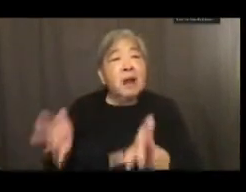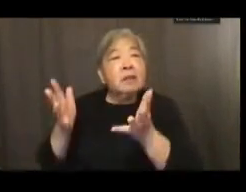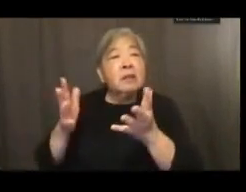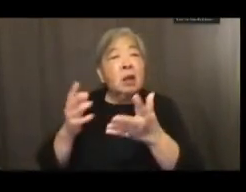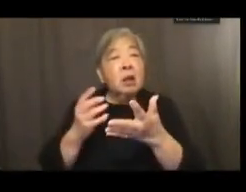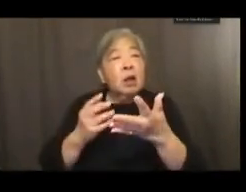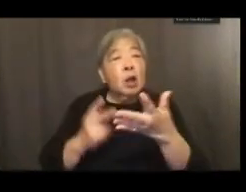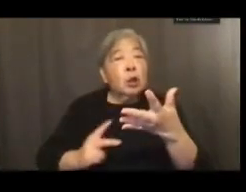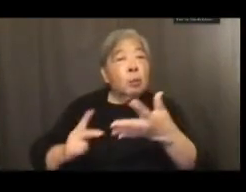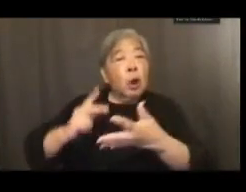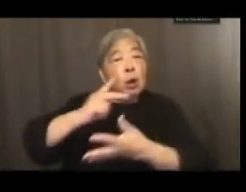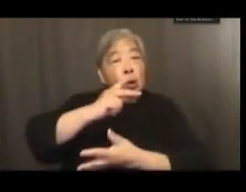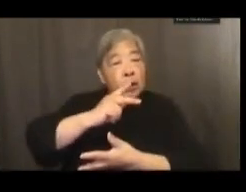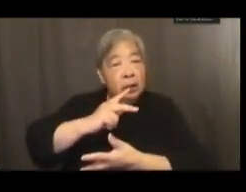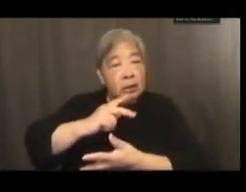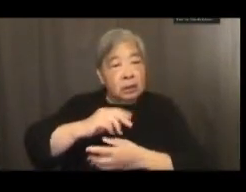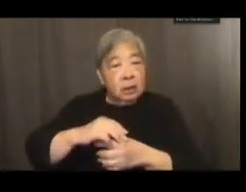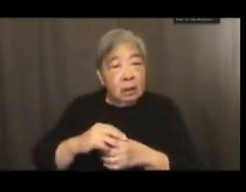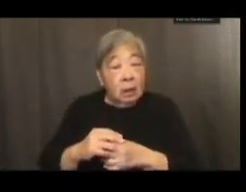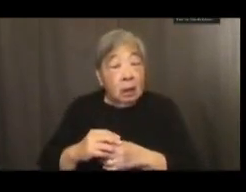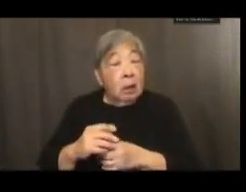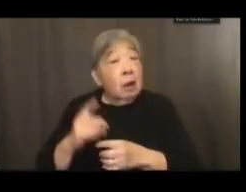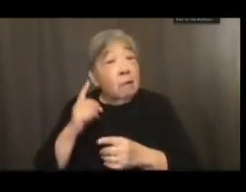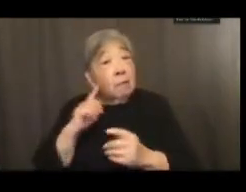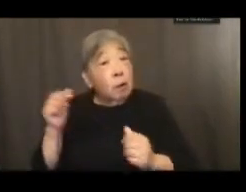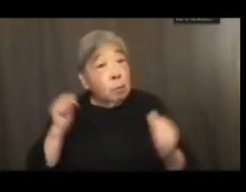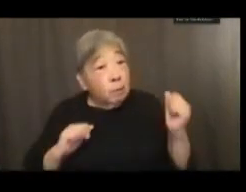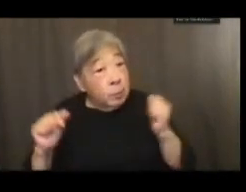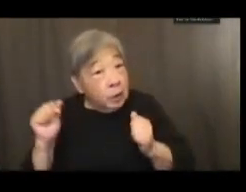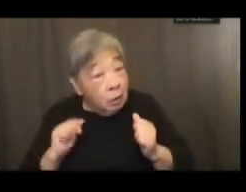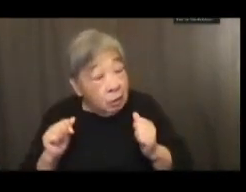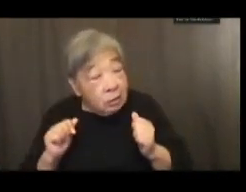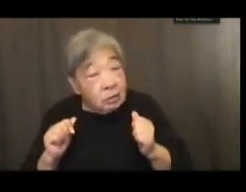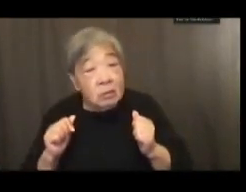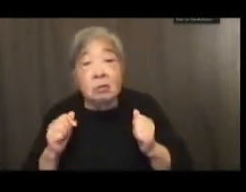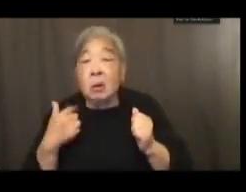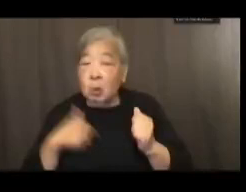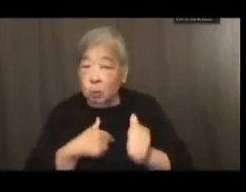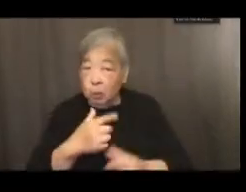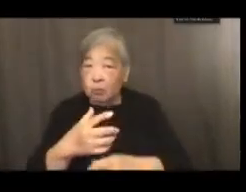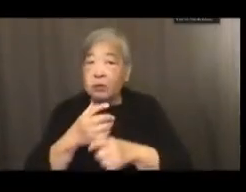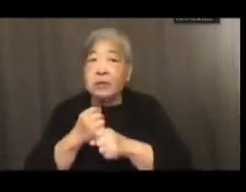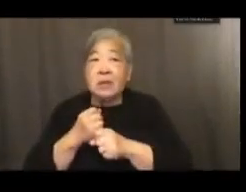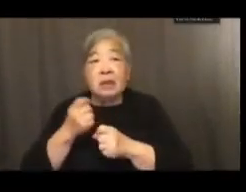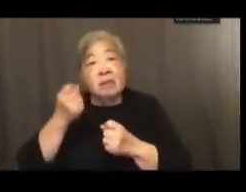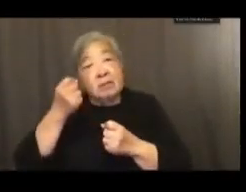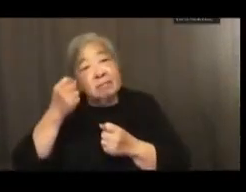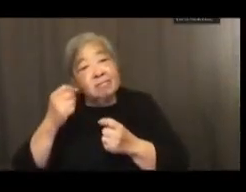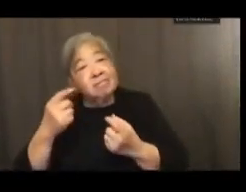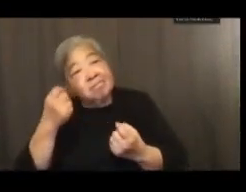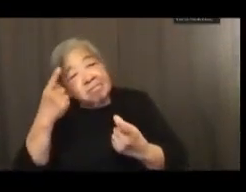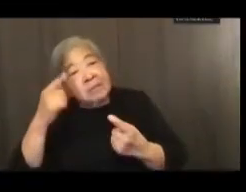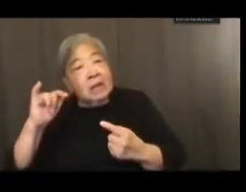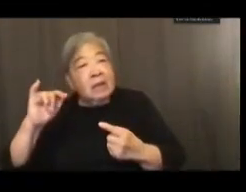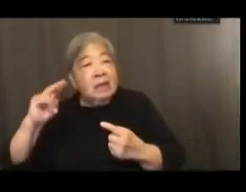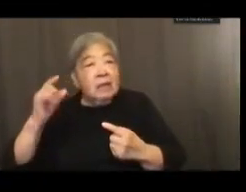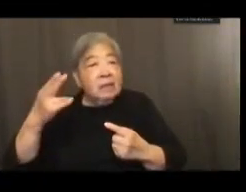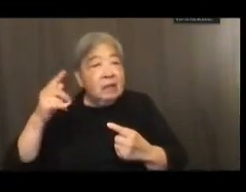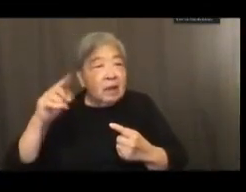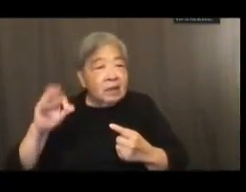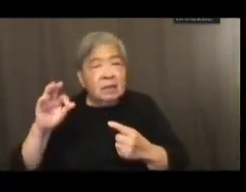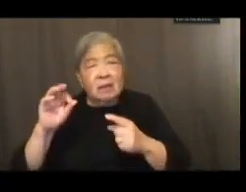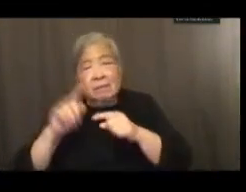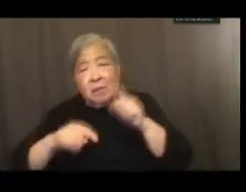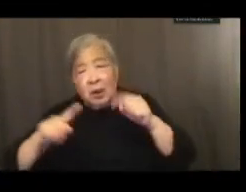of Kerner and Healy. In the performing arts, we have received the insights of Mark Mahmuthi Joseph,